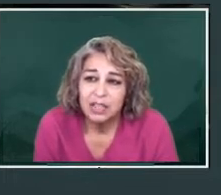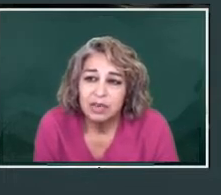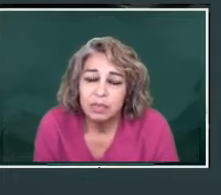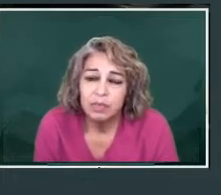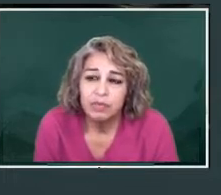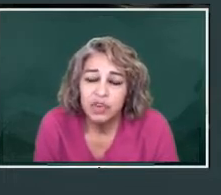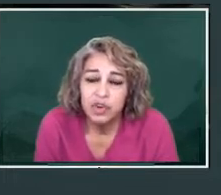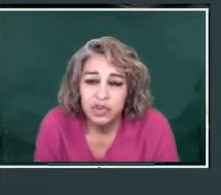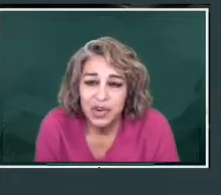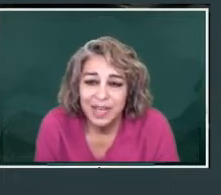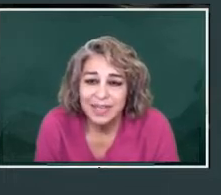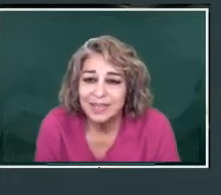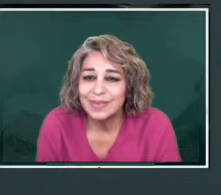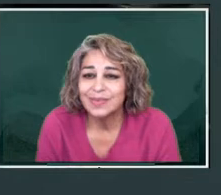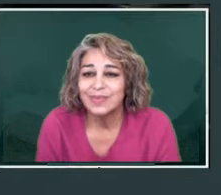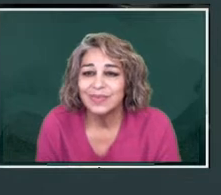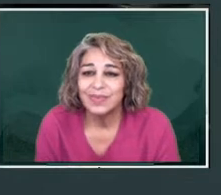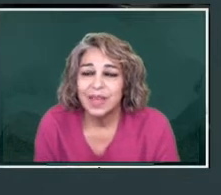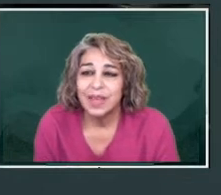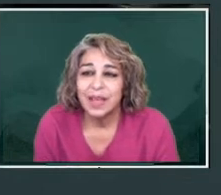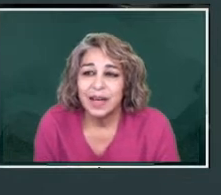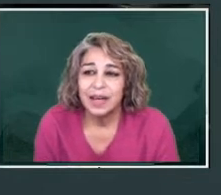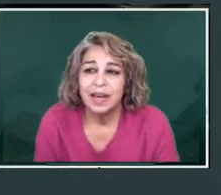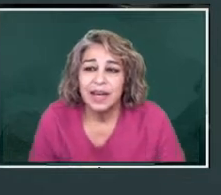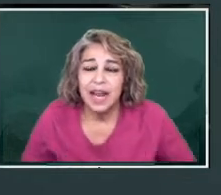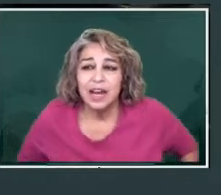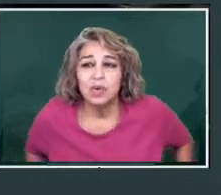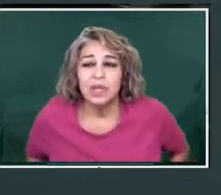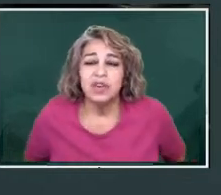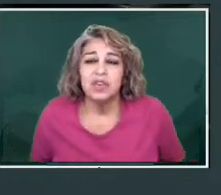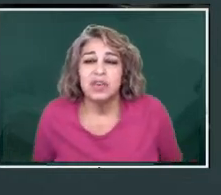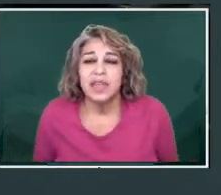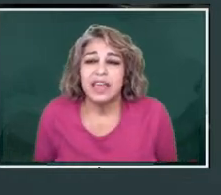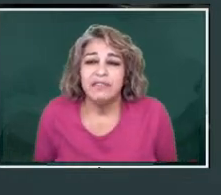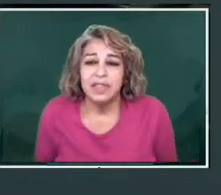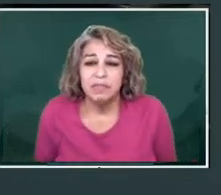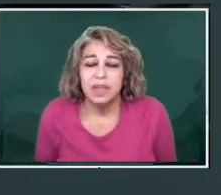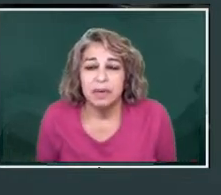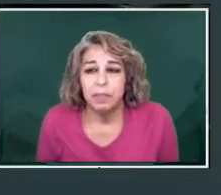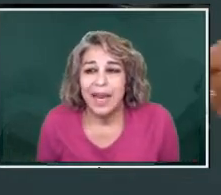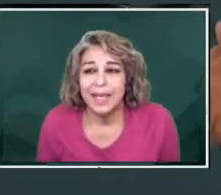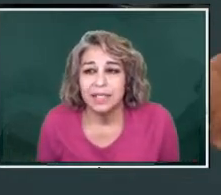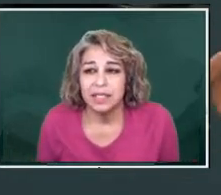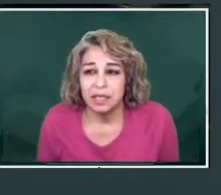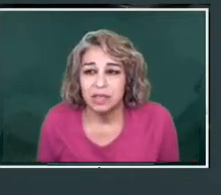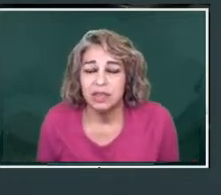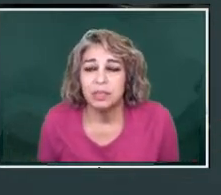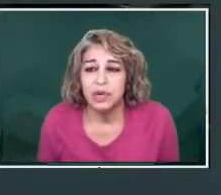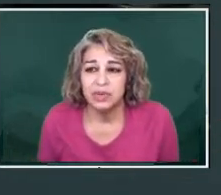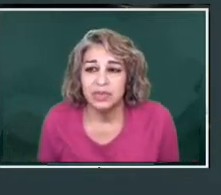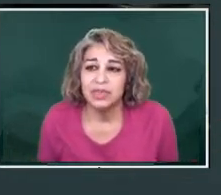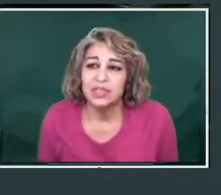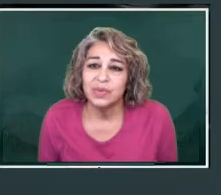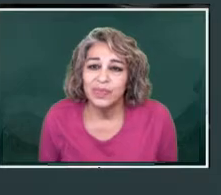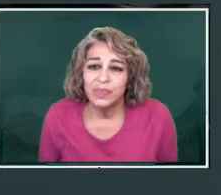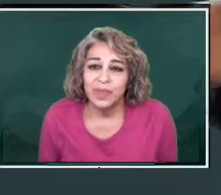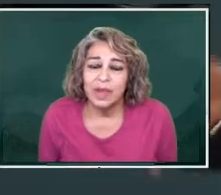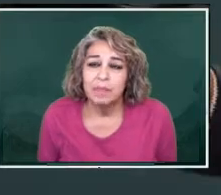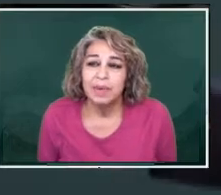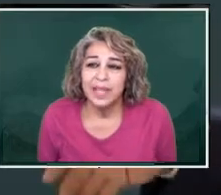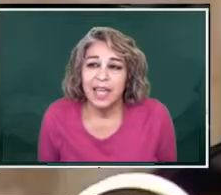also fruit trees. Not only are they giving them the plants to the producers,